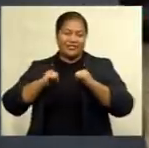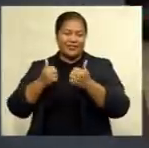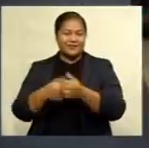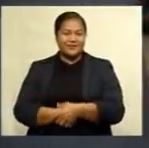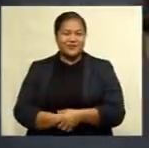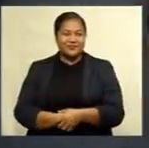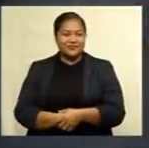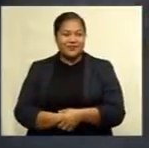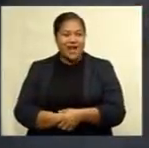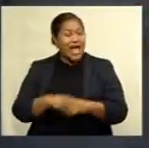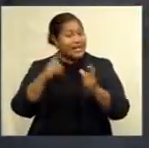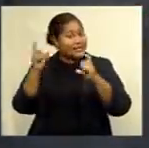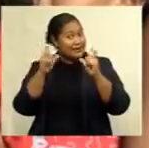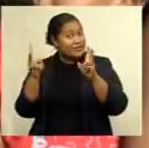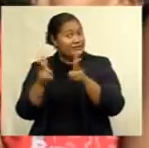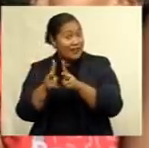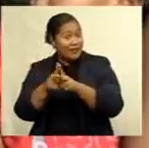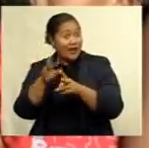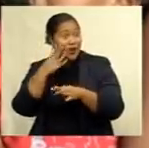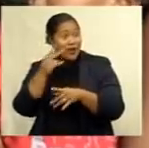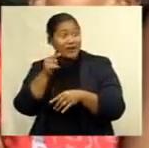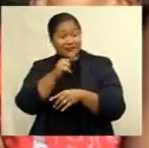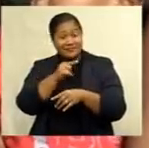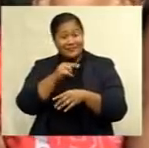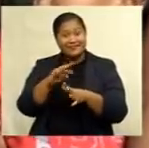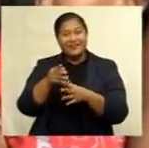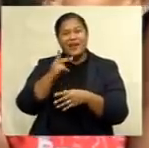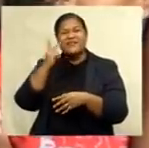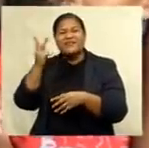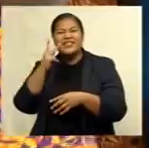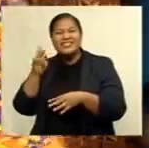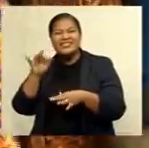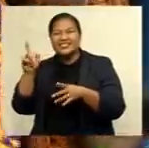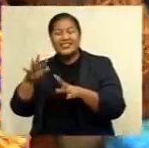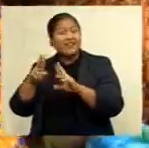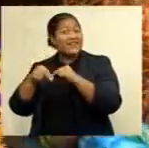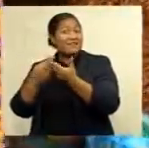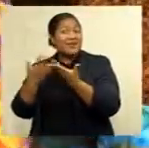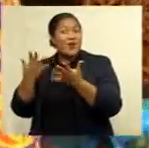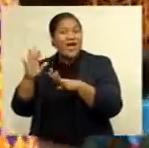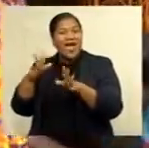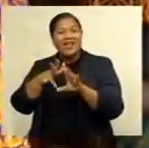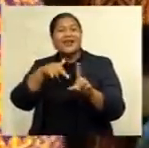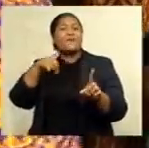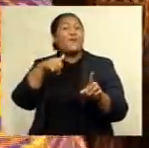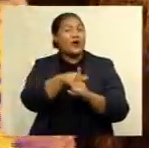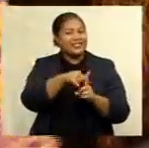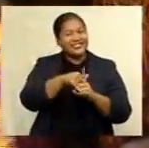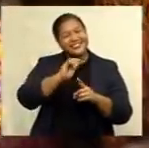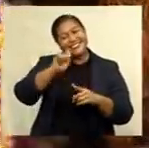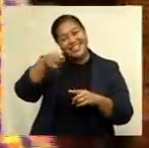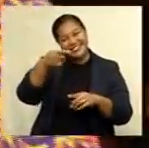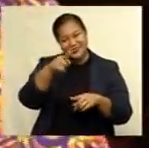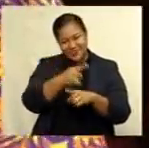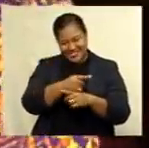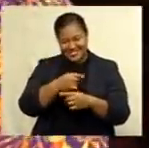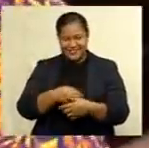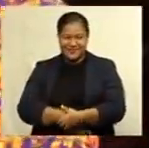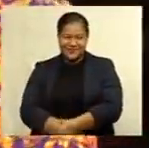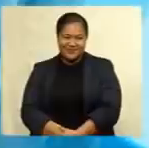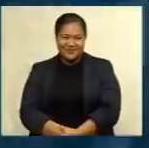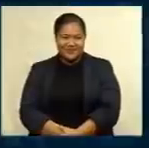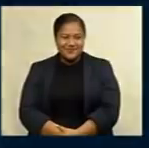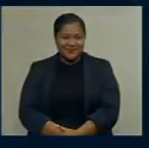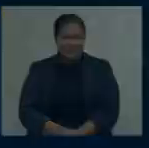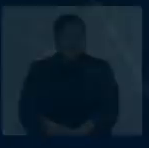Celebrations will double when Tuivuaka visits his relatives in the highlands of Namosi in the coming week. Pele Mateirukula FBC Sports.